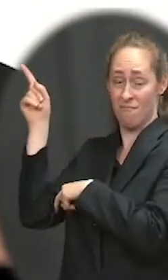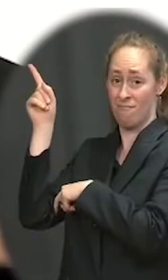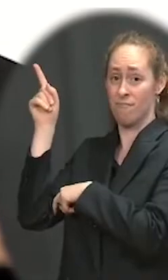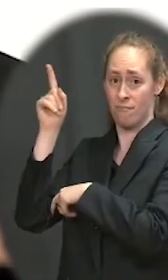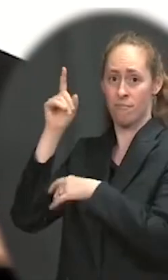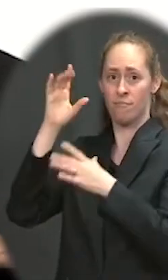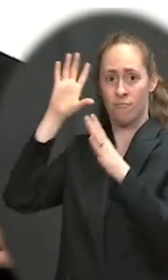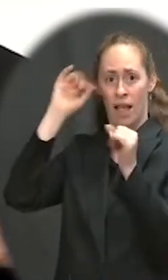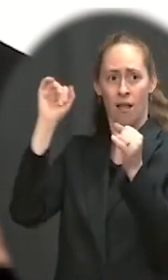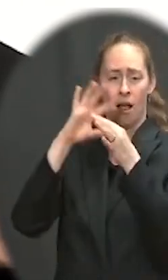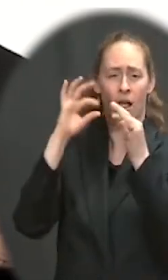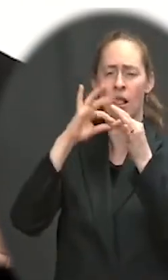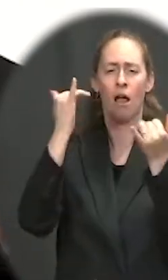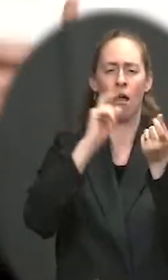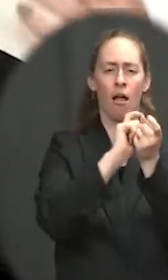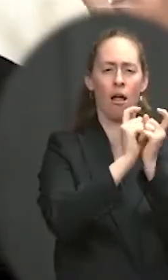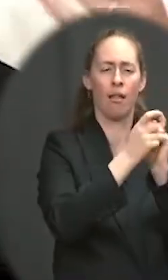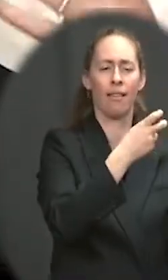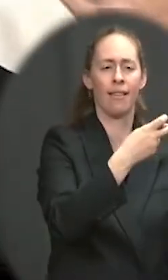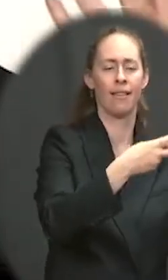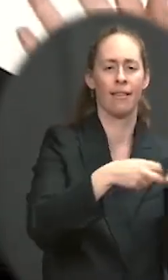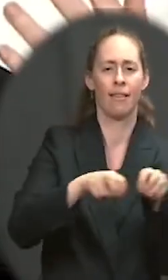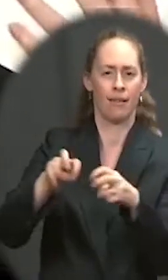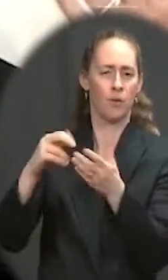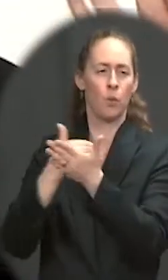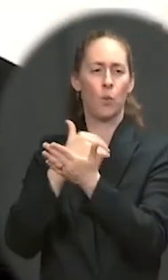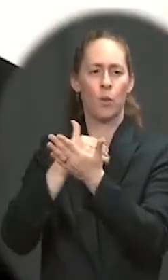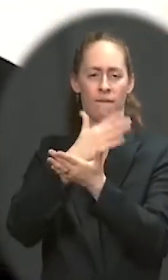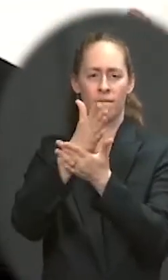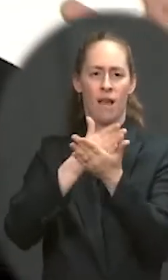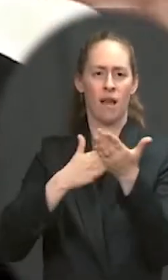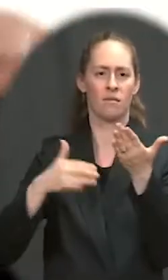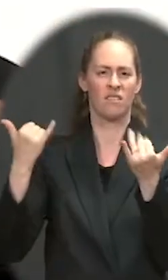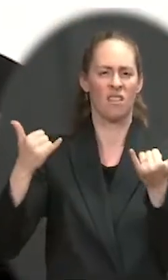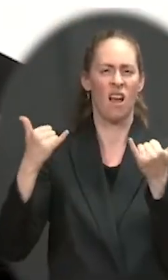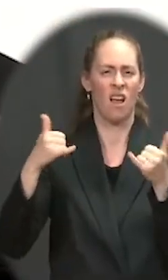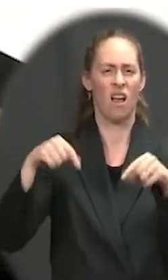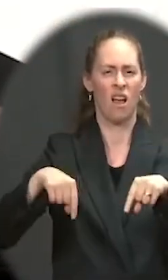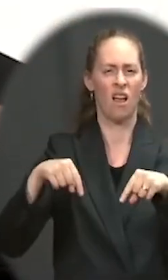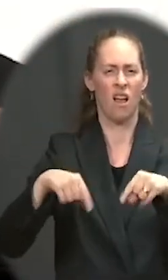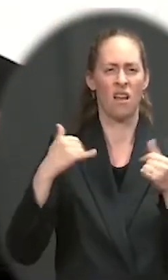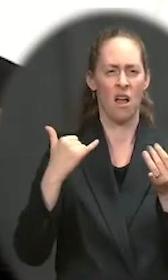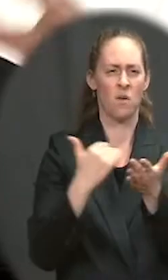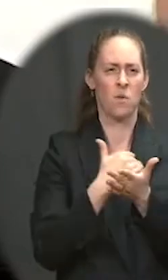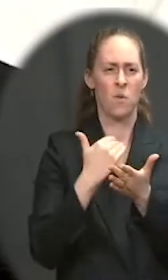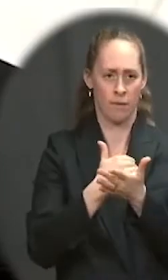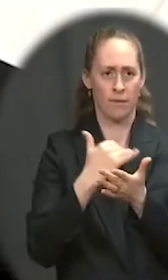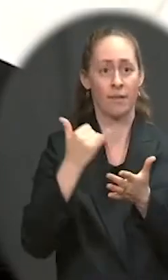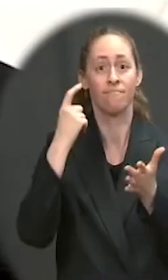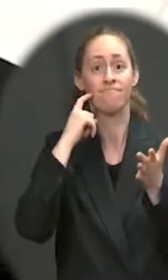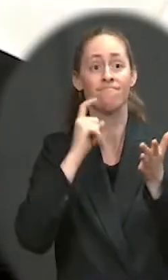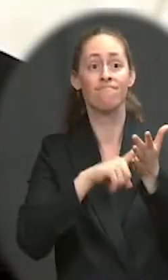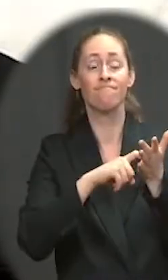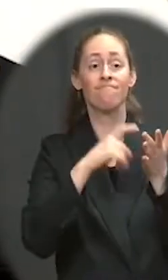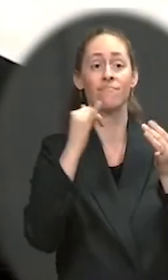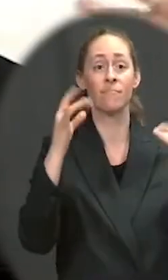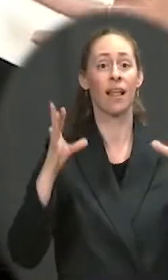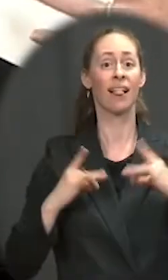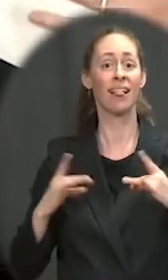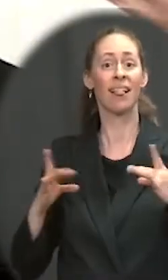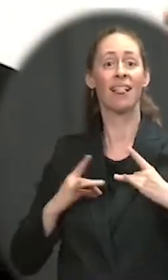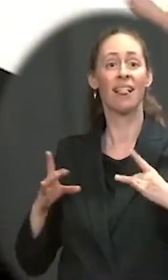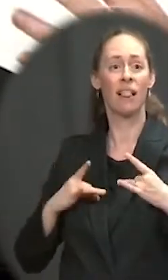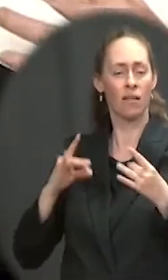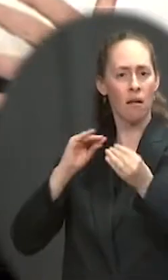in at this point in time, which is that we are recognizing the daily numbers will go down a bit because we're at a such a high